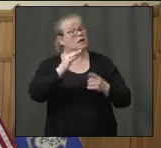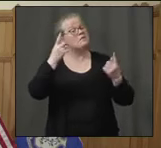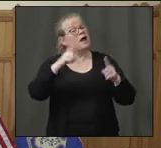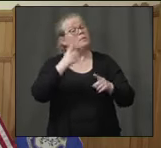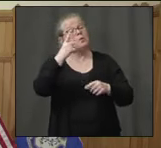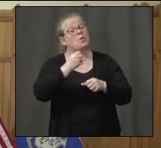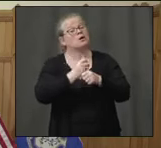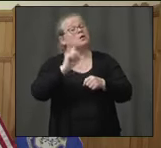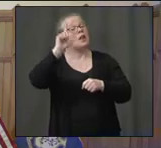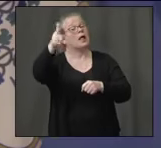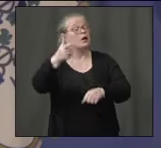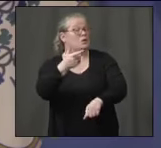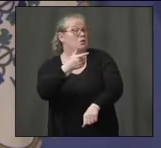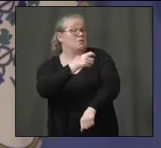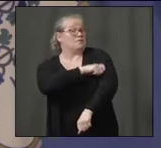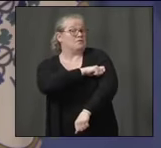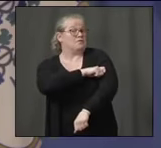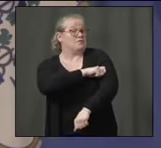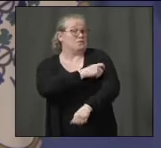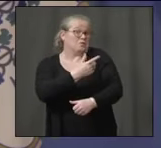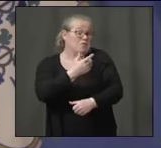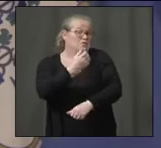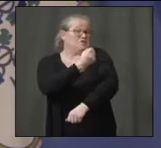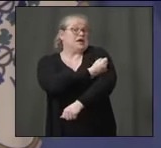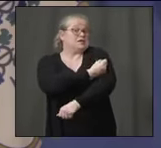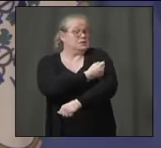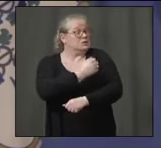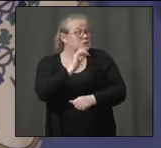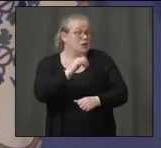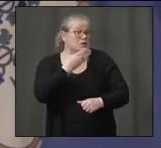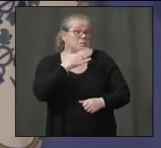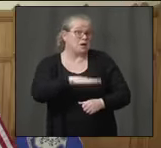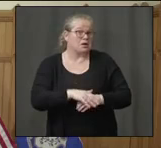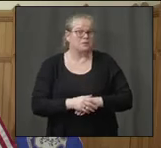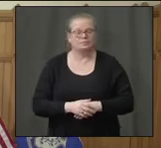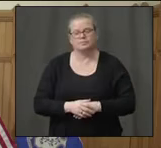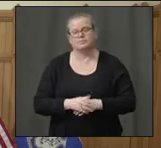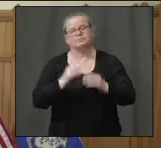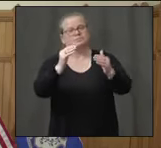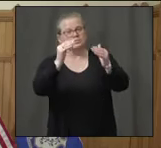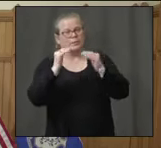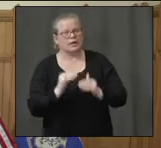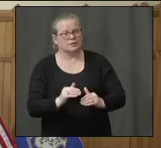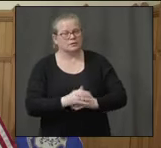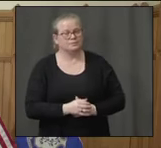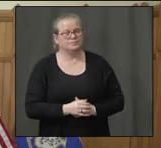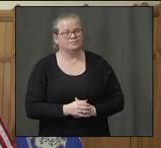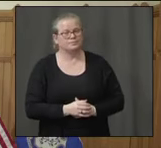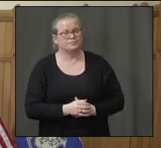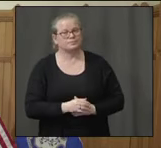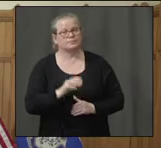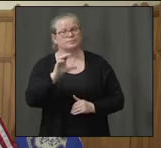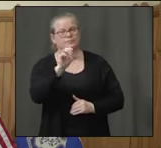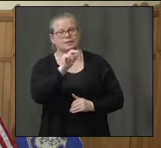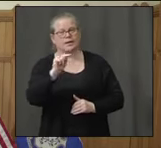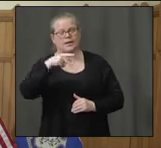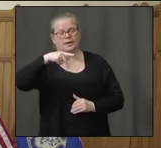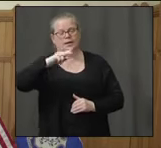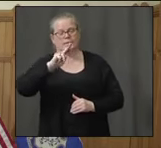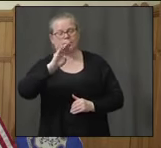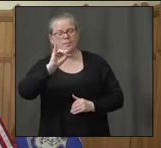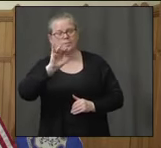anything else, Paz? Thank you, sir. We'll move on next to Connecticut Public Media.